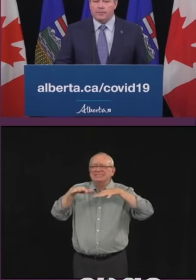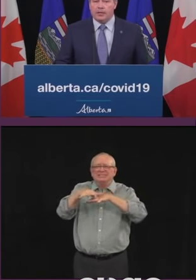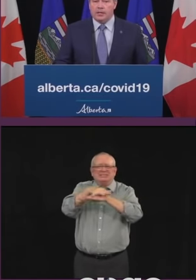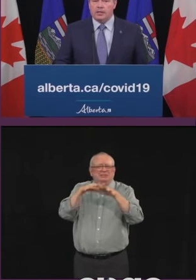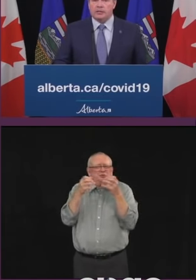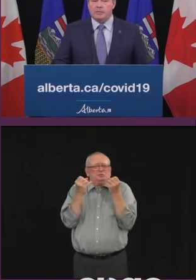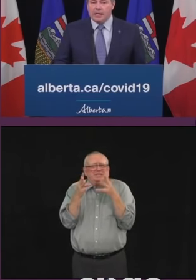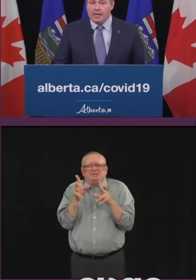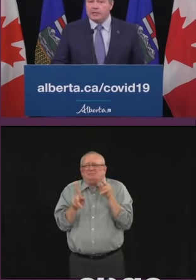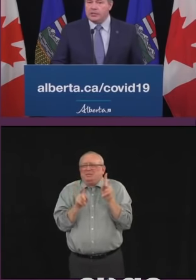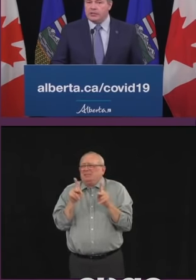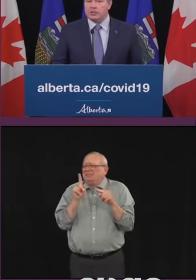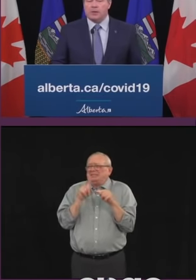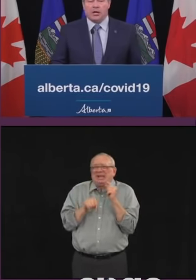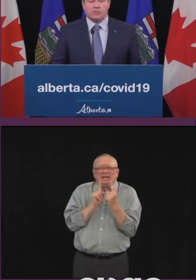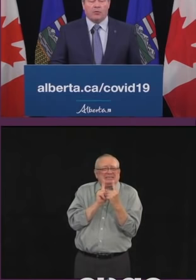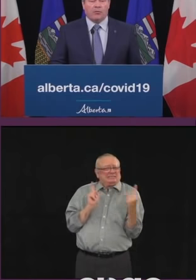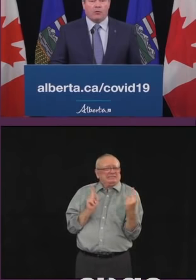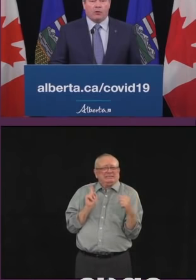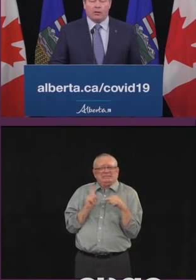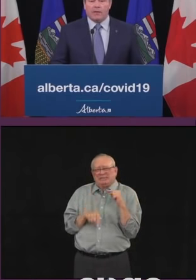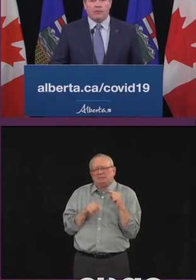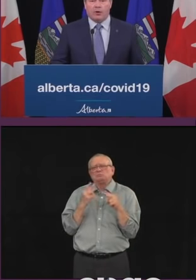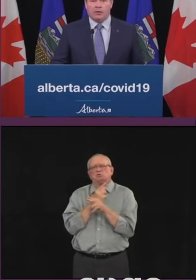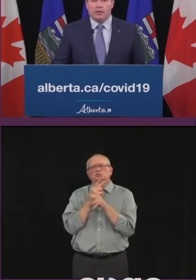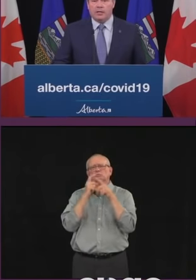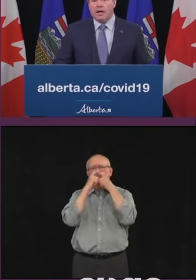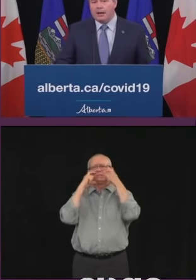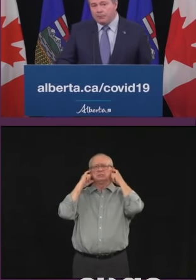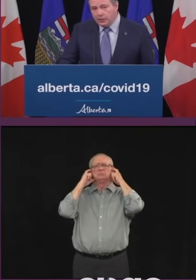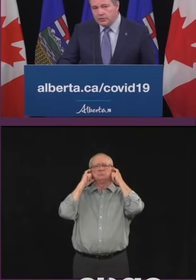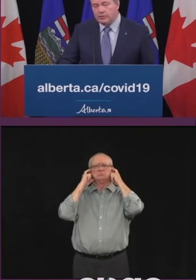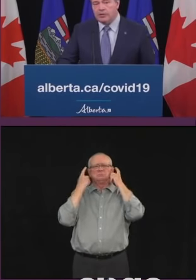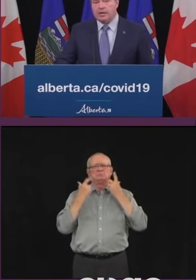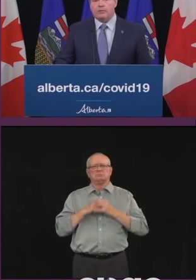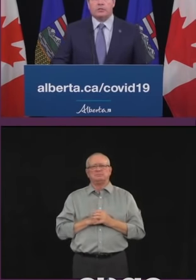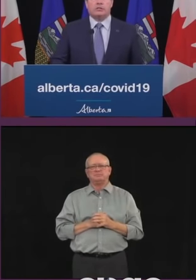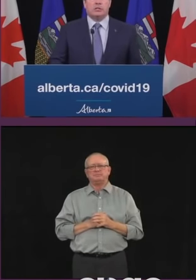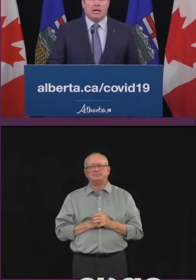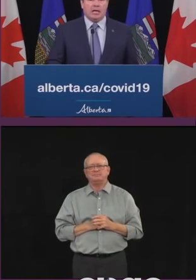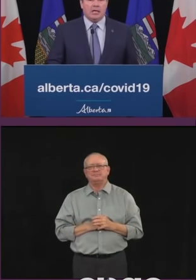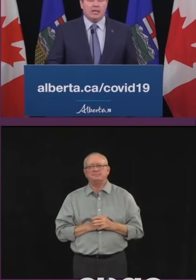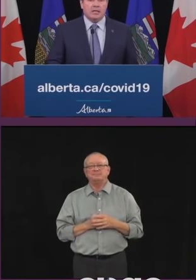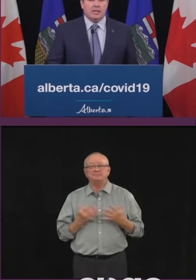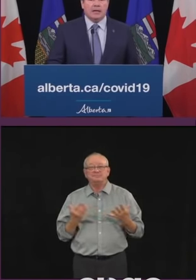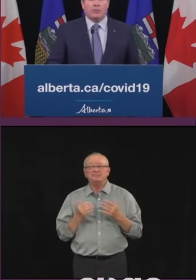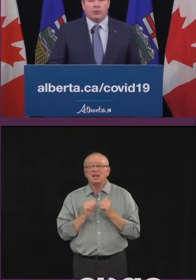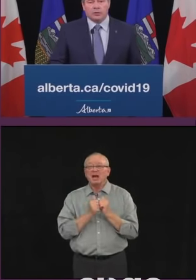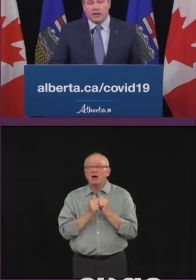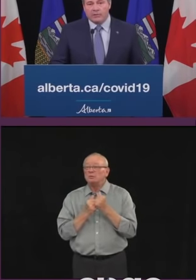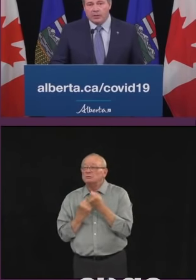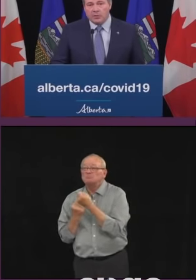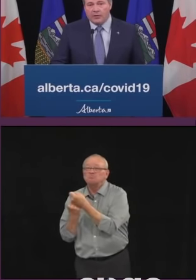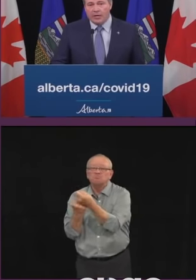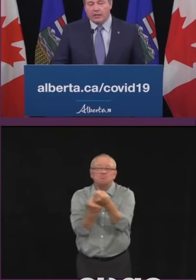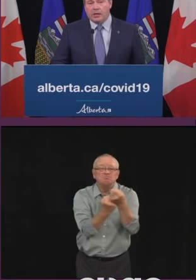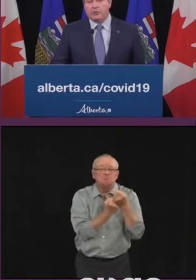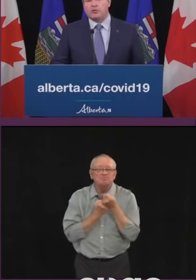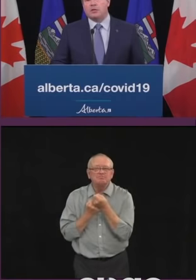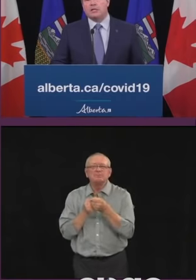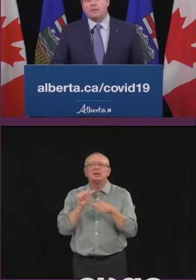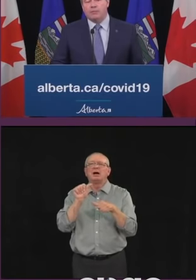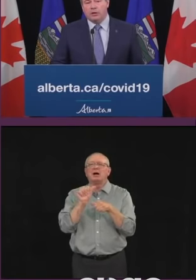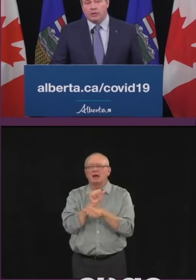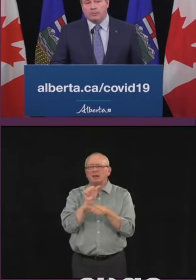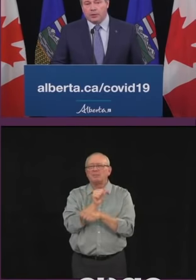To make that as easy as possible for everyone, I'm pleased to announce today that Alberta's government is providing